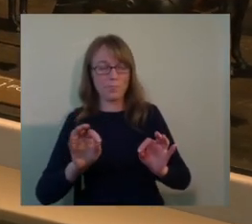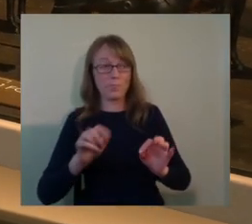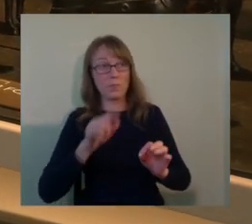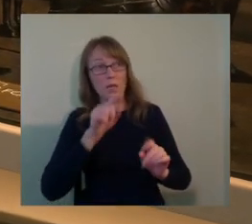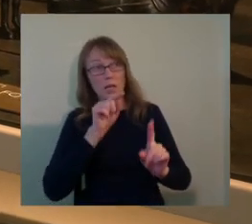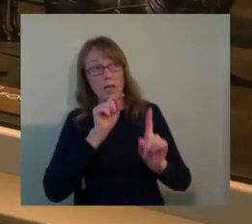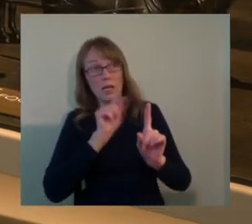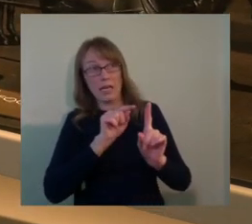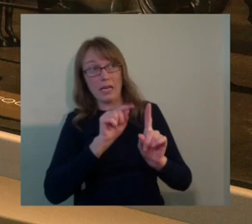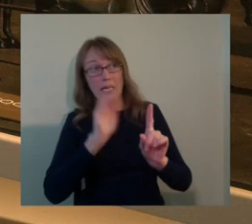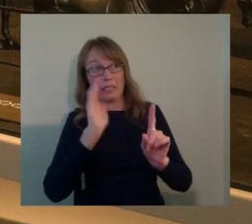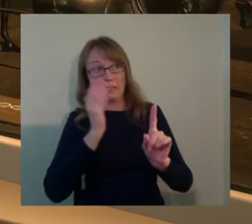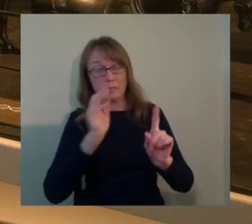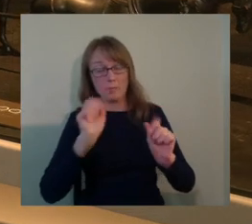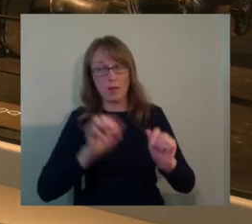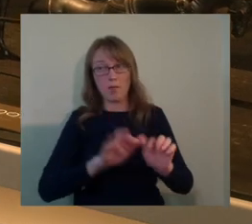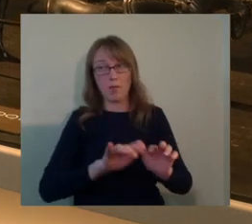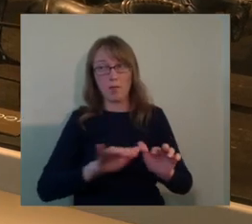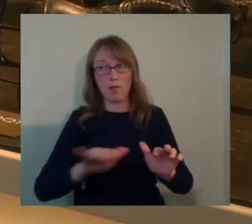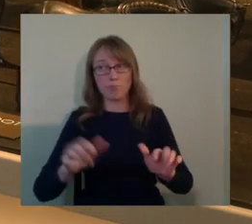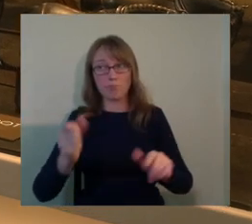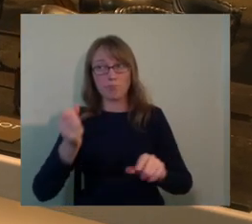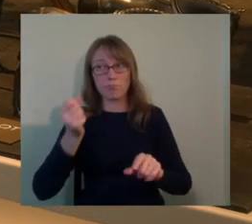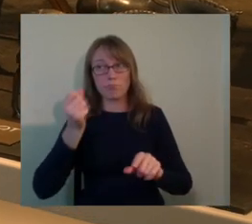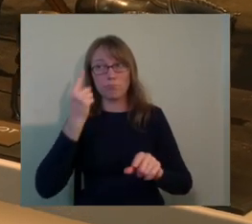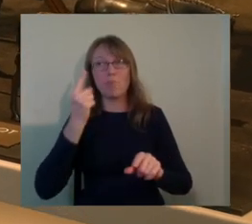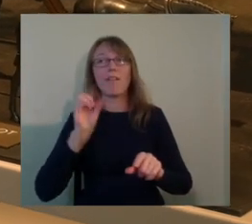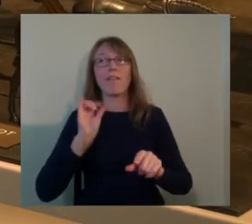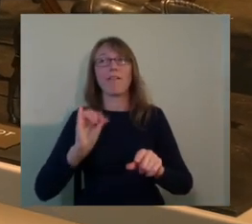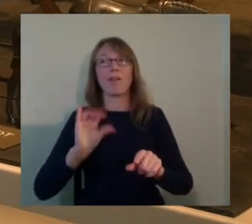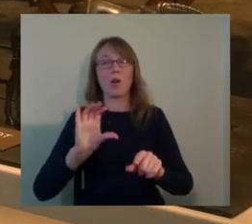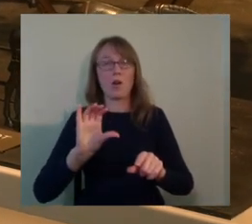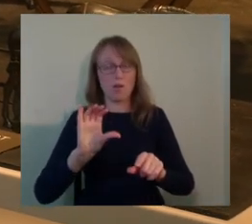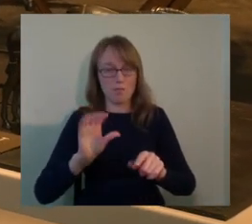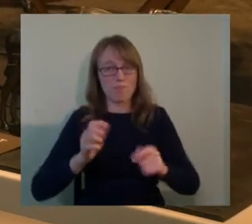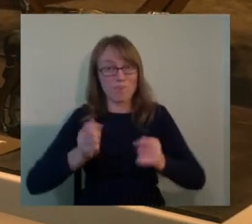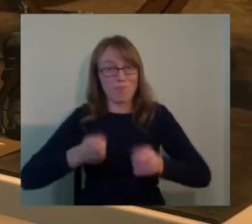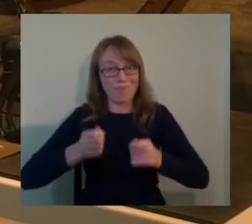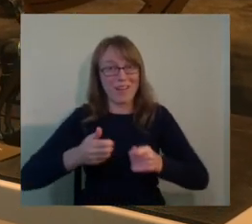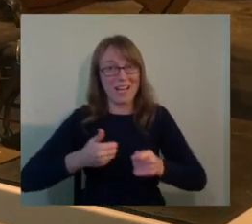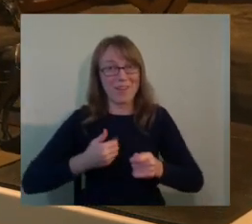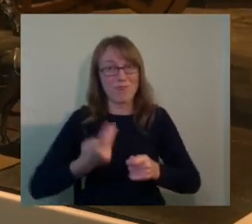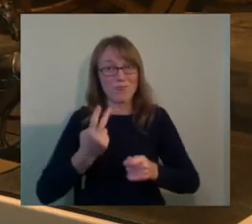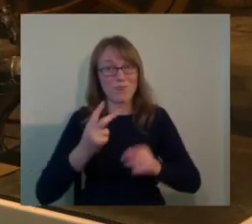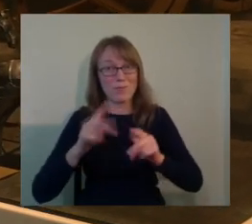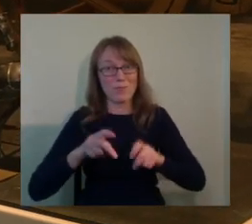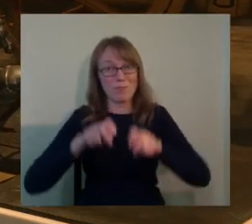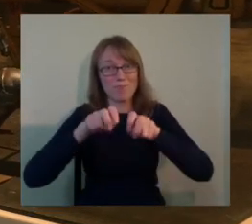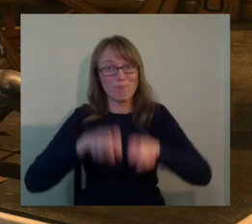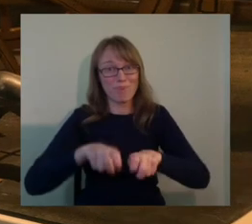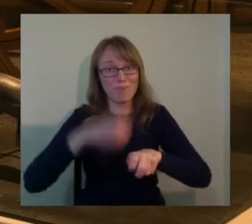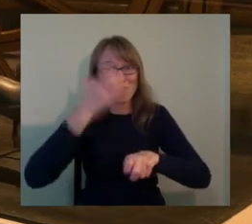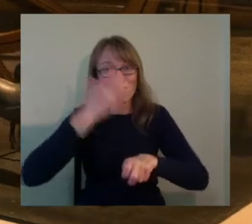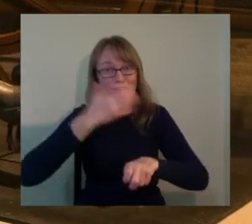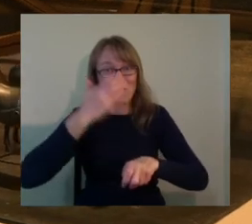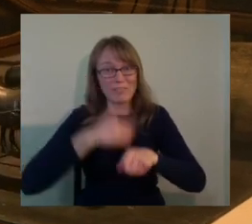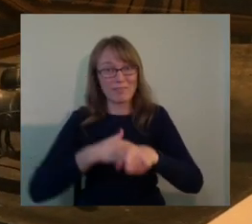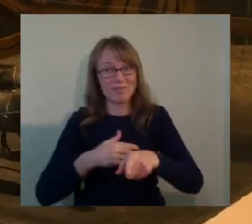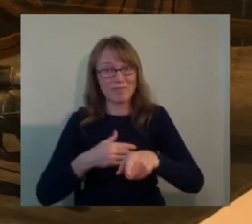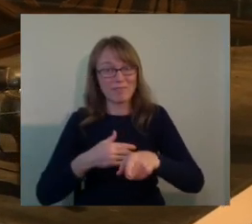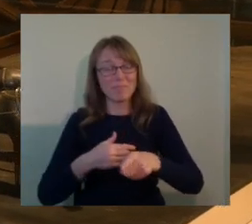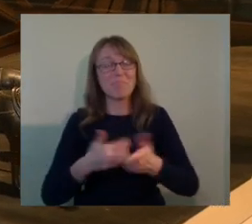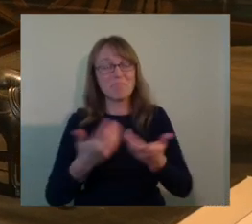And so this is another way of making sure that everybody gets the sense of what it was like to be